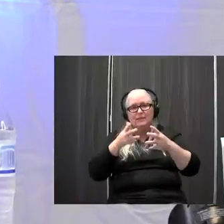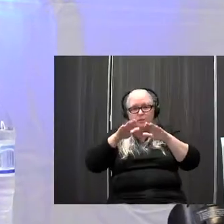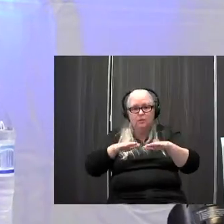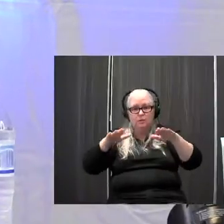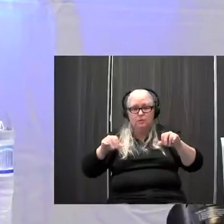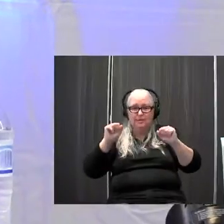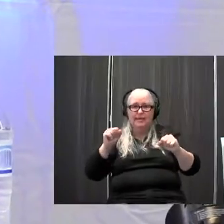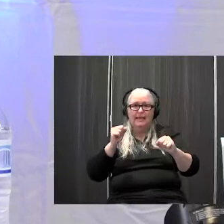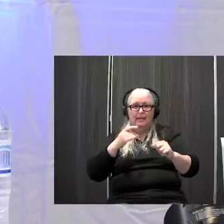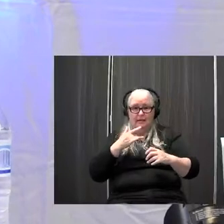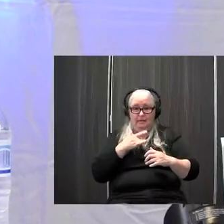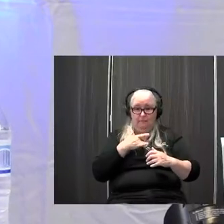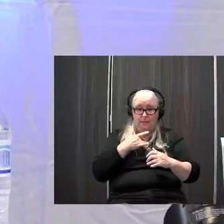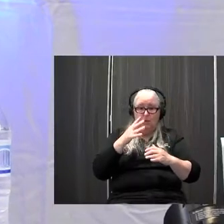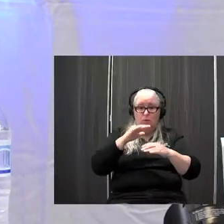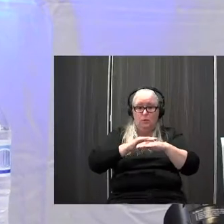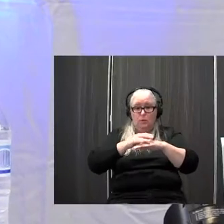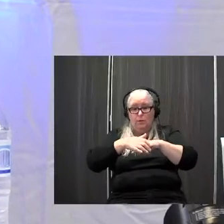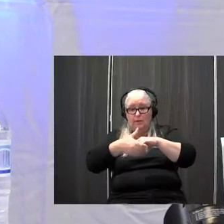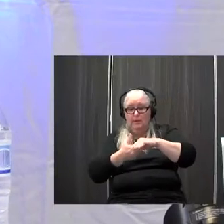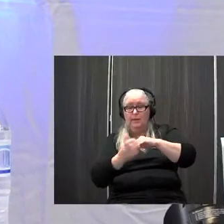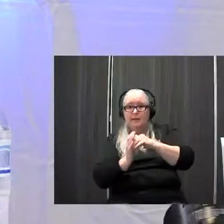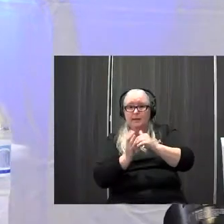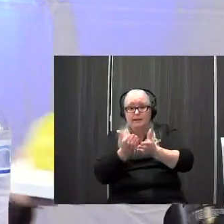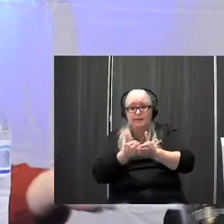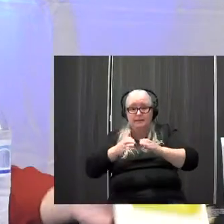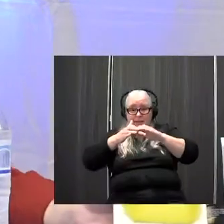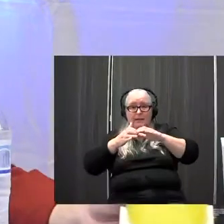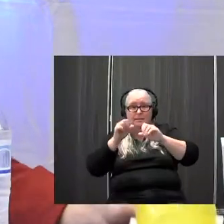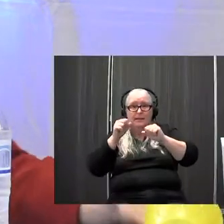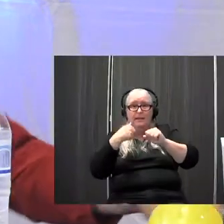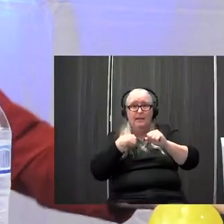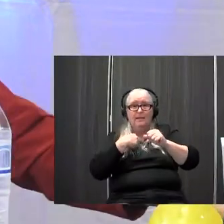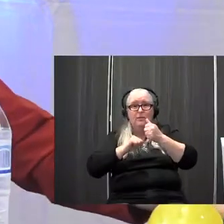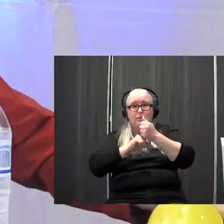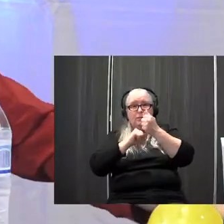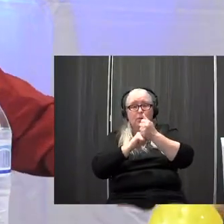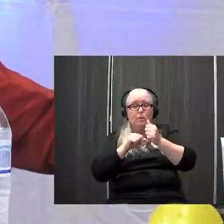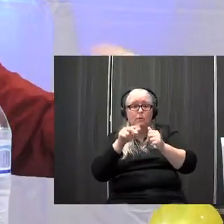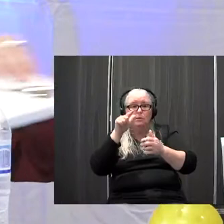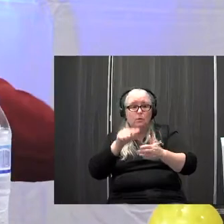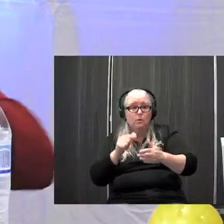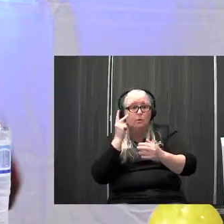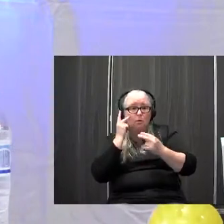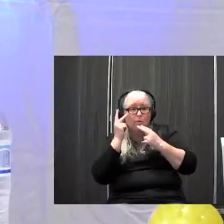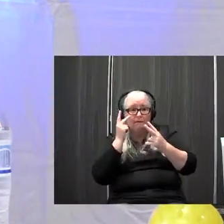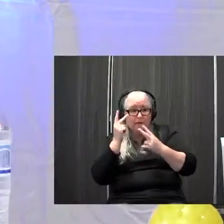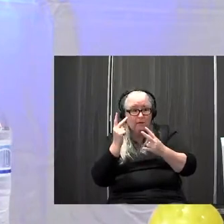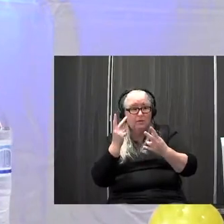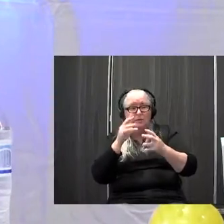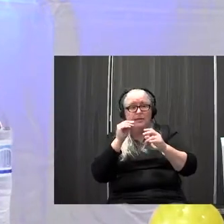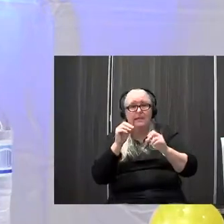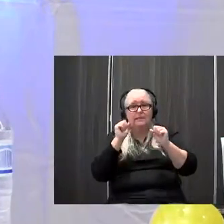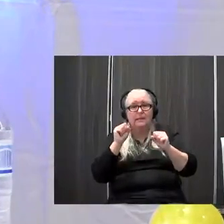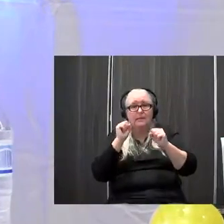feel and touch that and also it is three-dimensional so it's highly supportive of low vision and it can be very